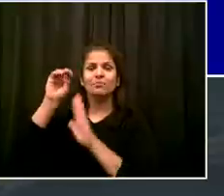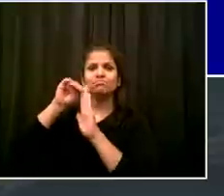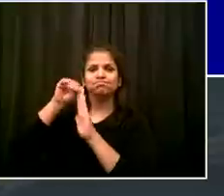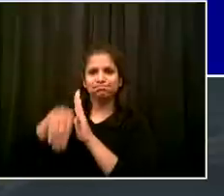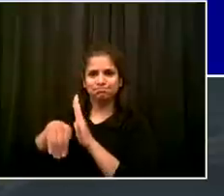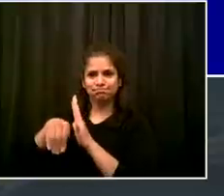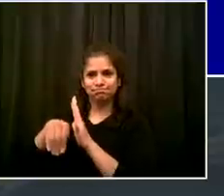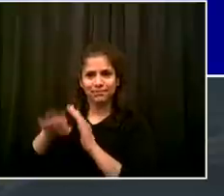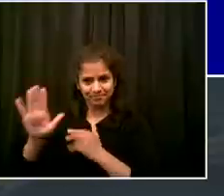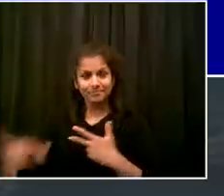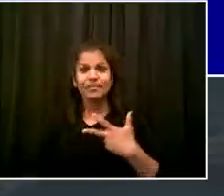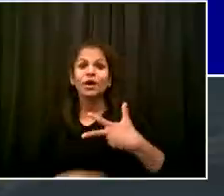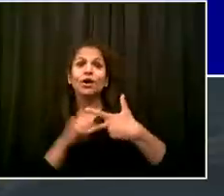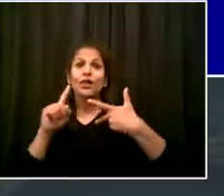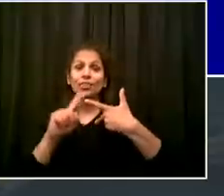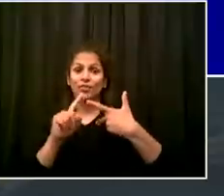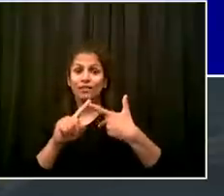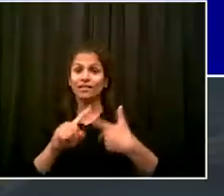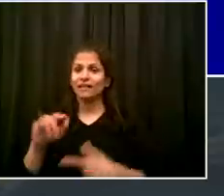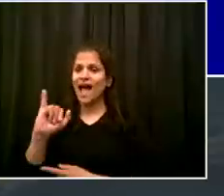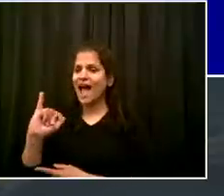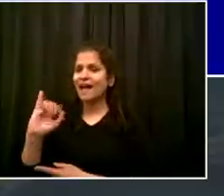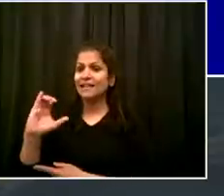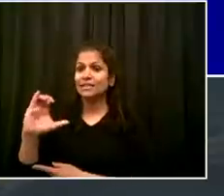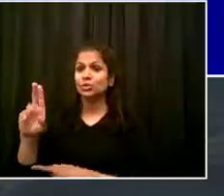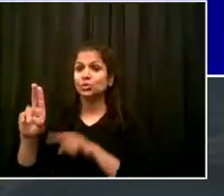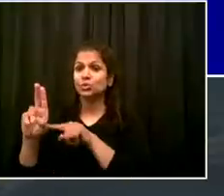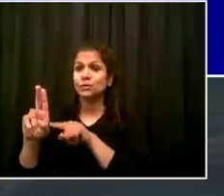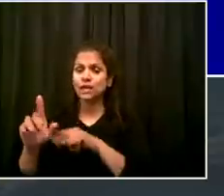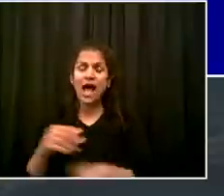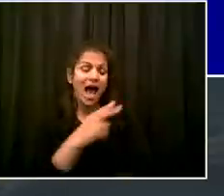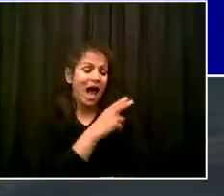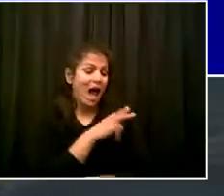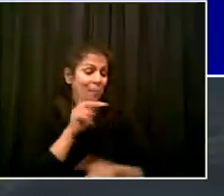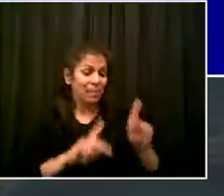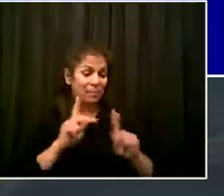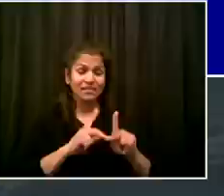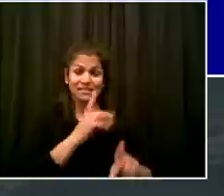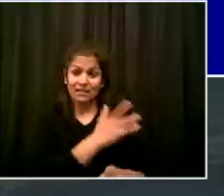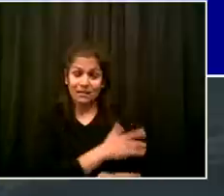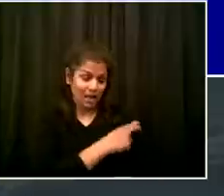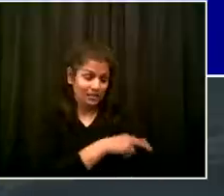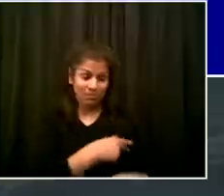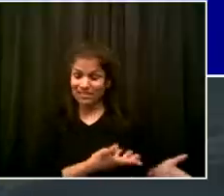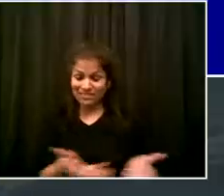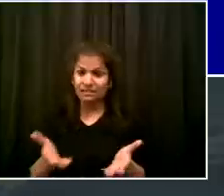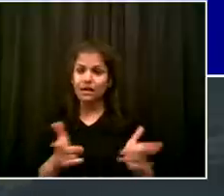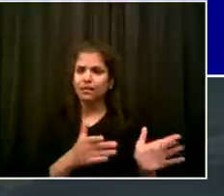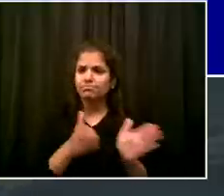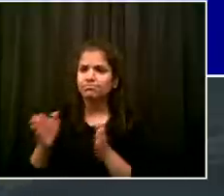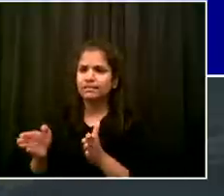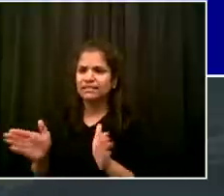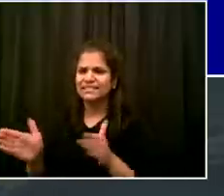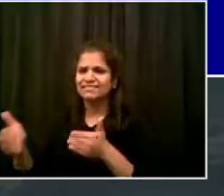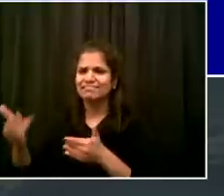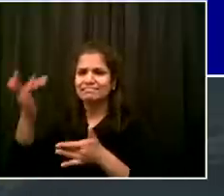in ICUs across health and hospitals for suspected COVID-19. That is down from 483 to 477.